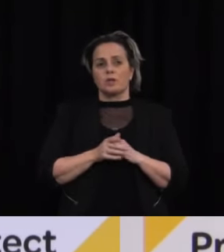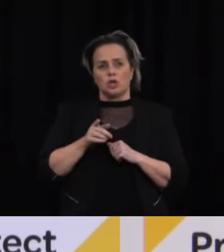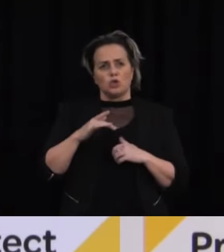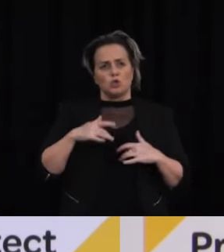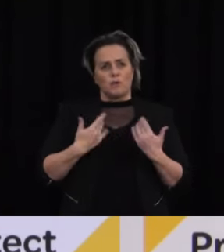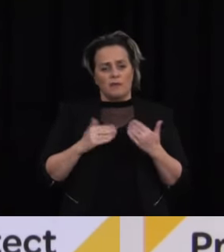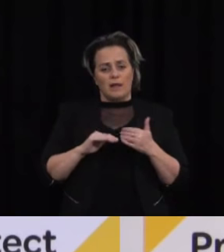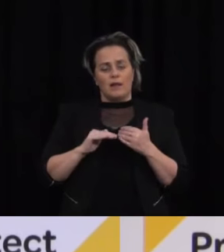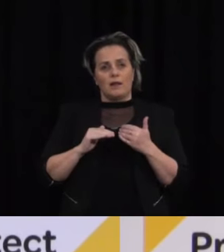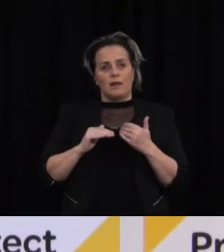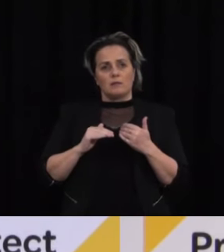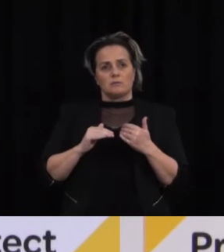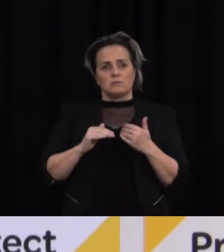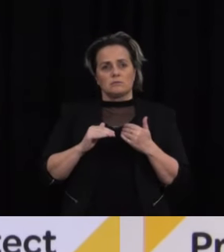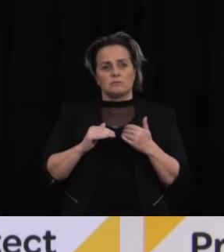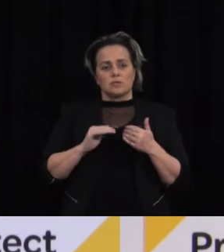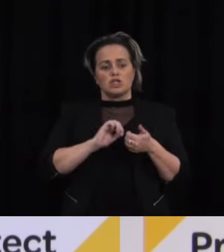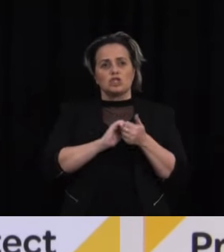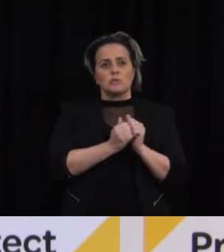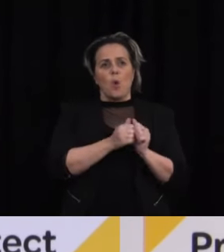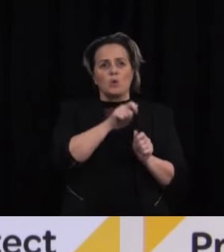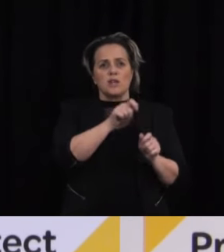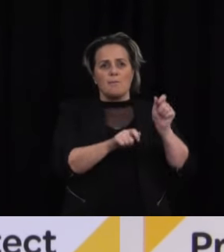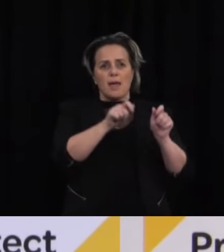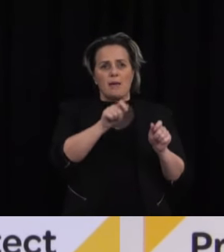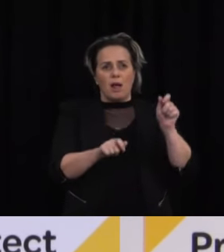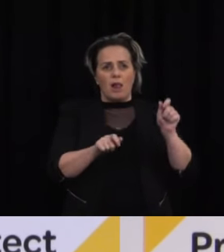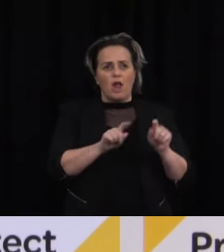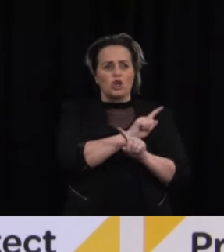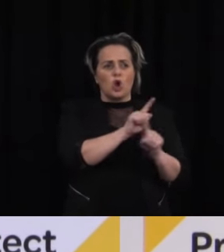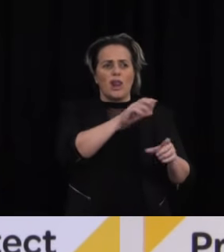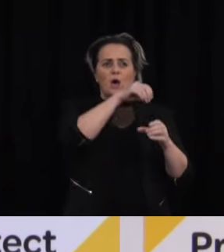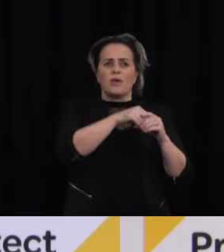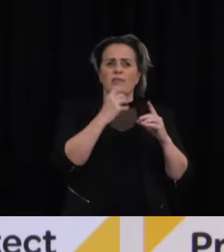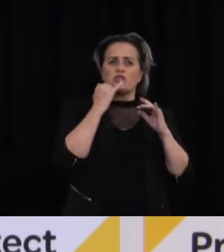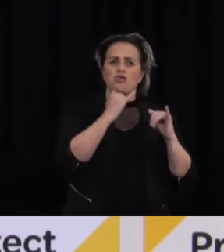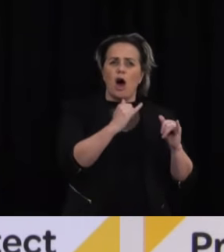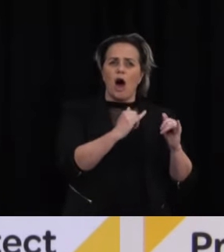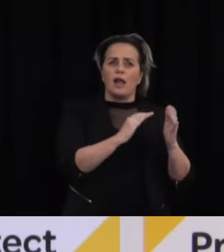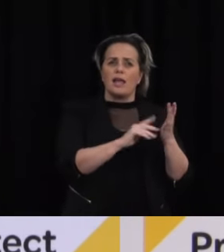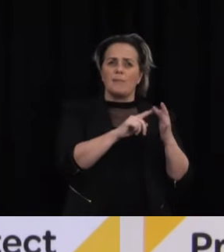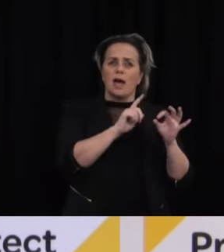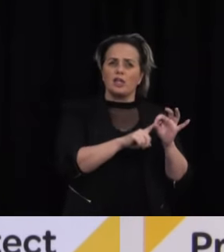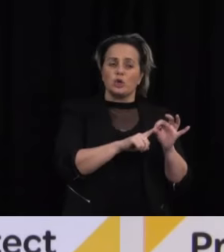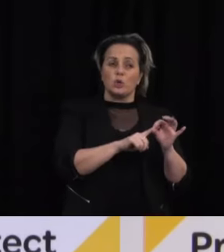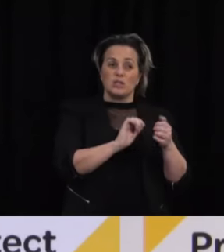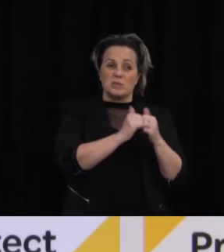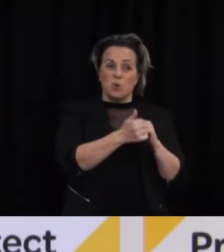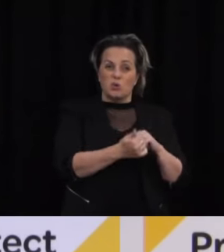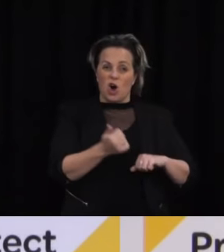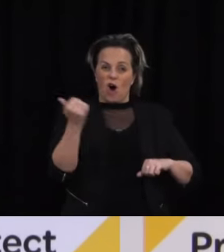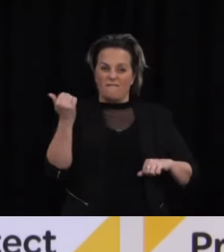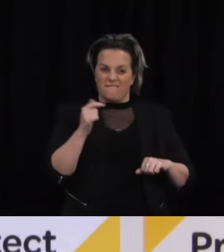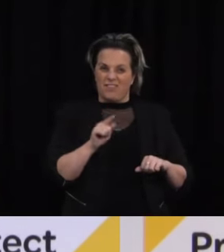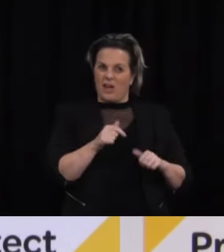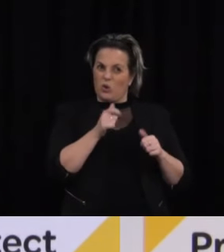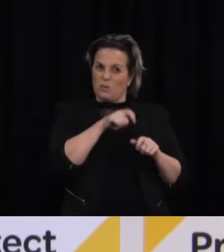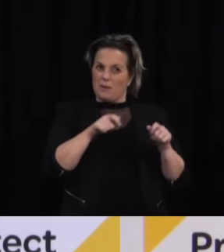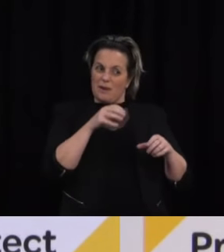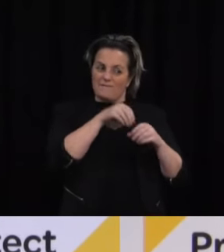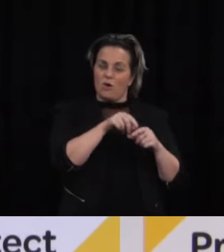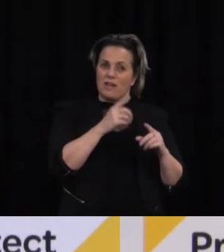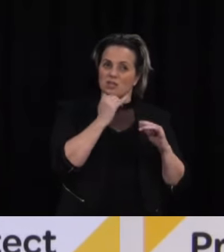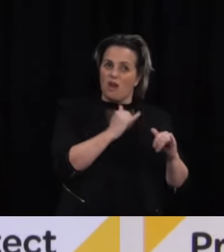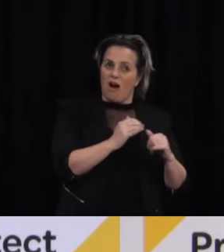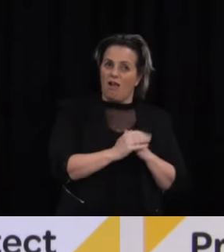to exclude sports people from that trial in MIQ? Because surely there'd be great candidates for it. I think what we will see in the